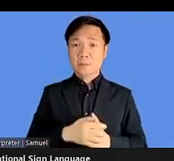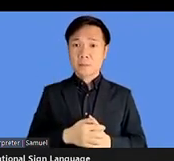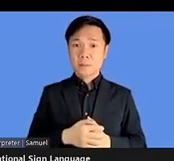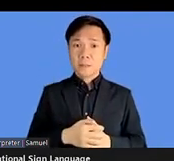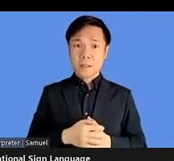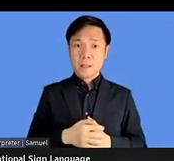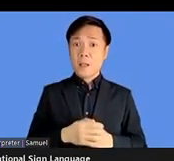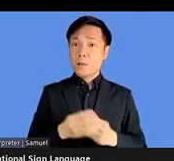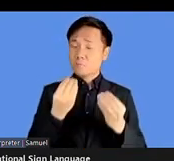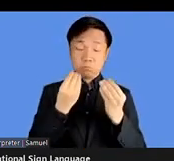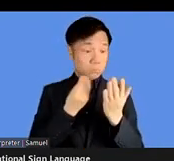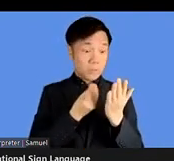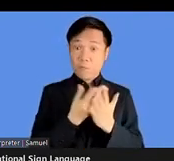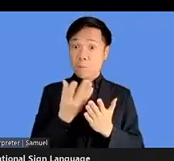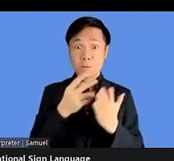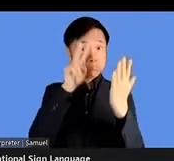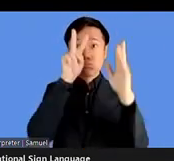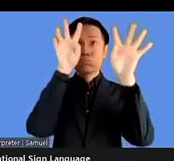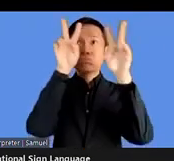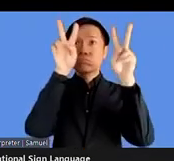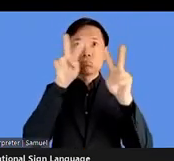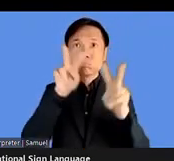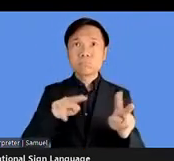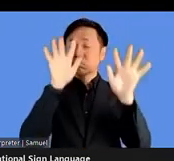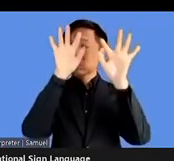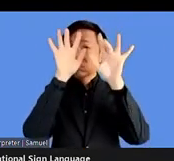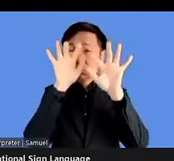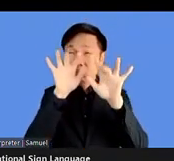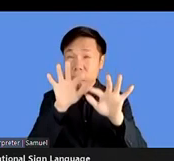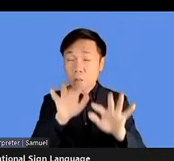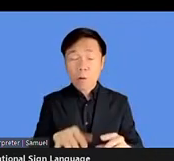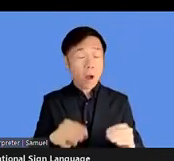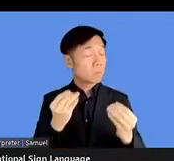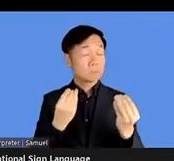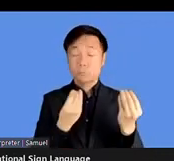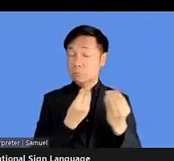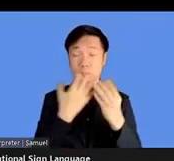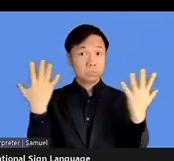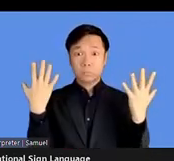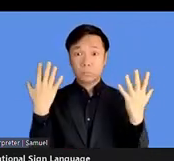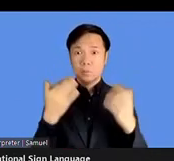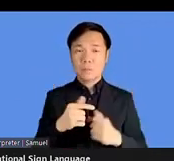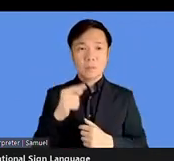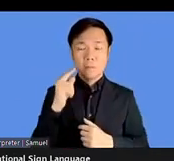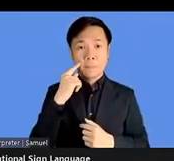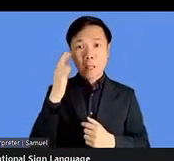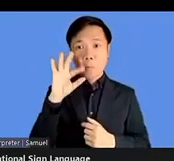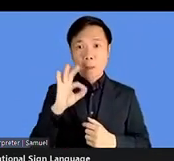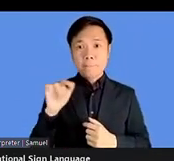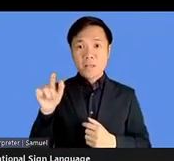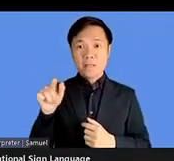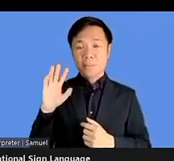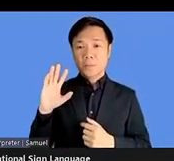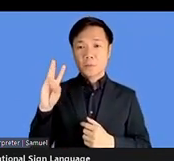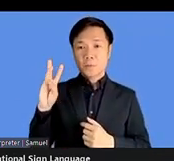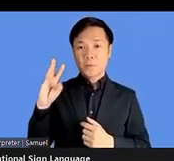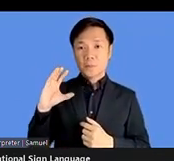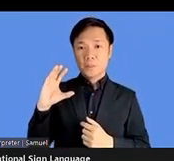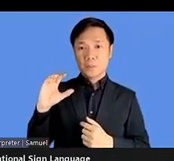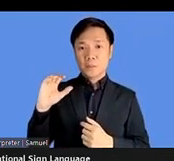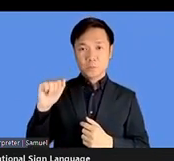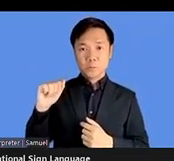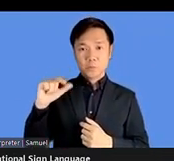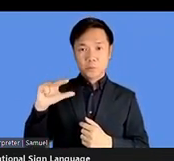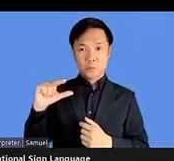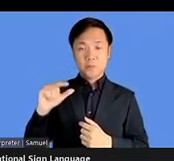too much information. But that's happening because that website is not following WCAG guidelines, whether or not you